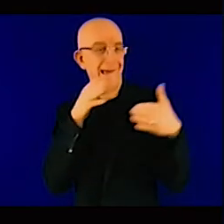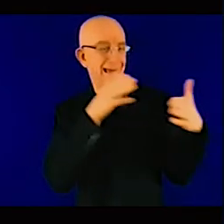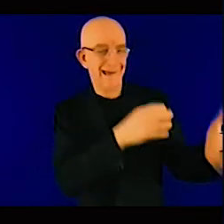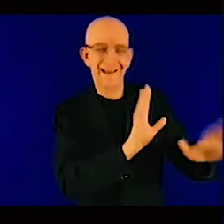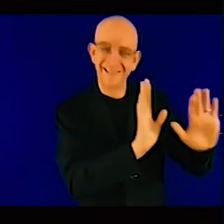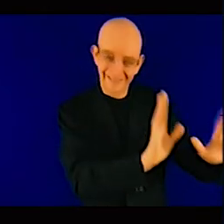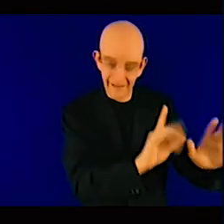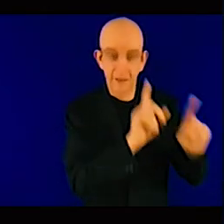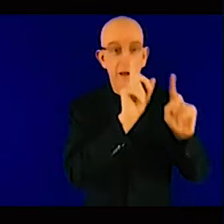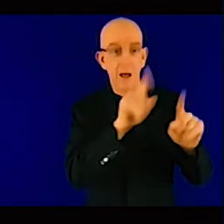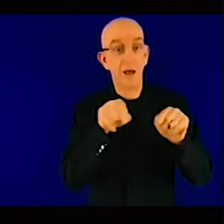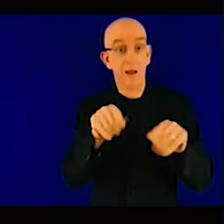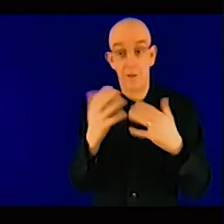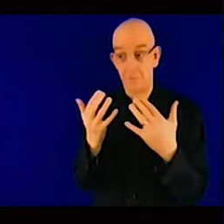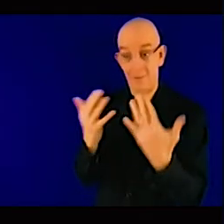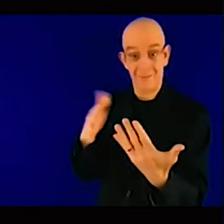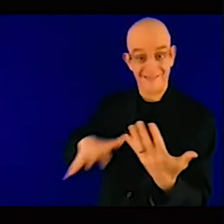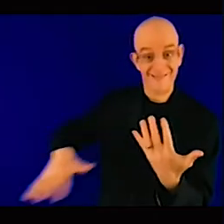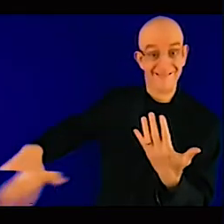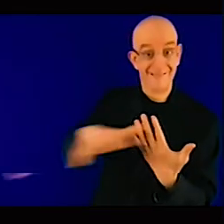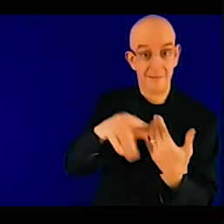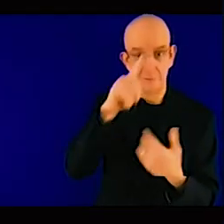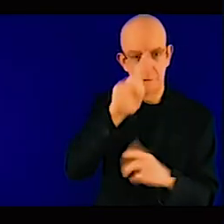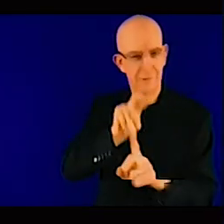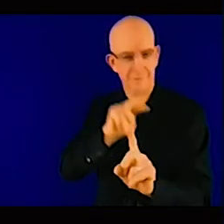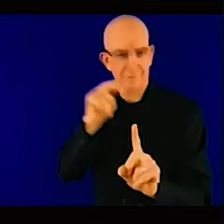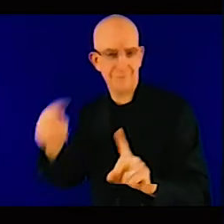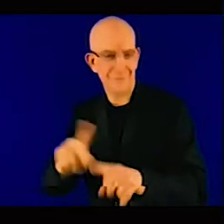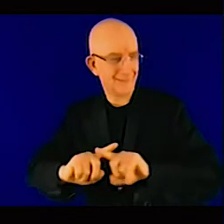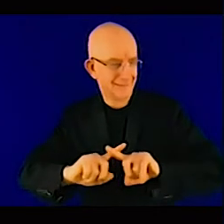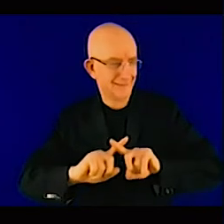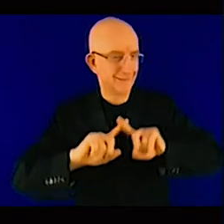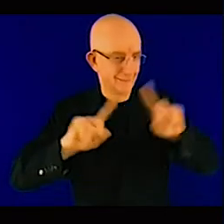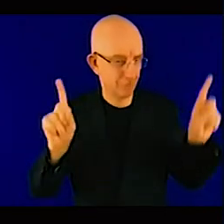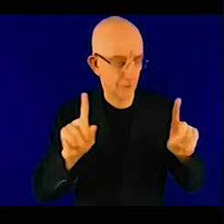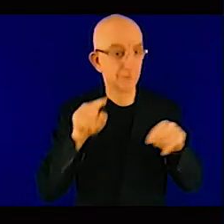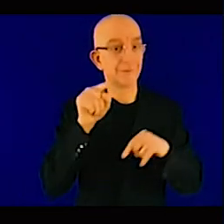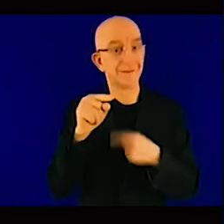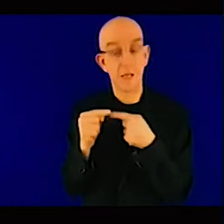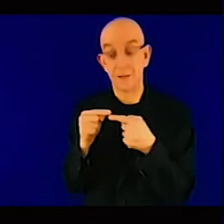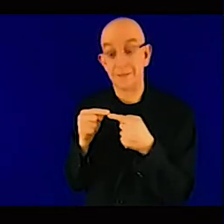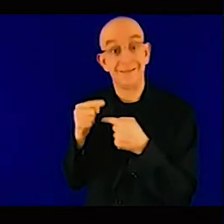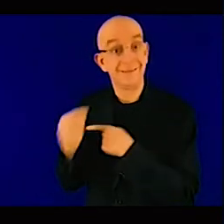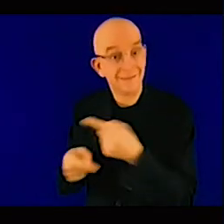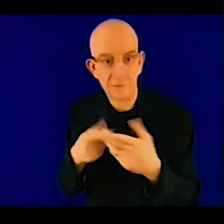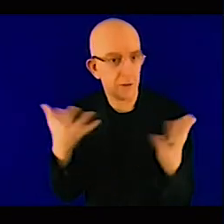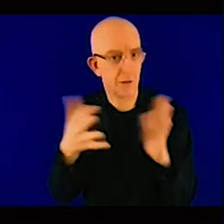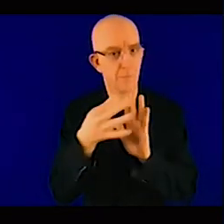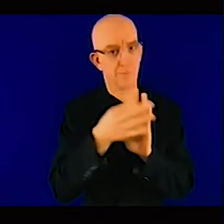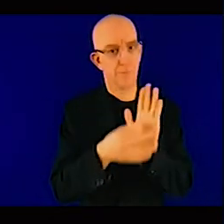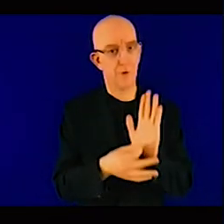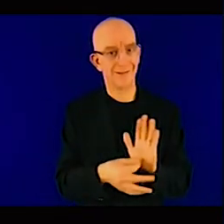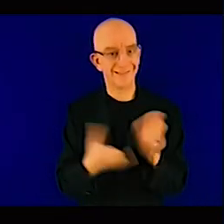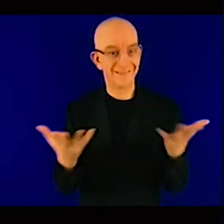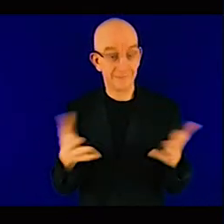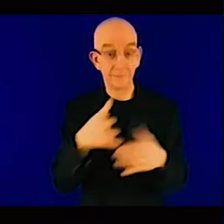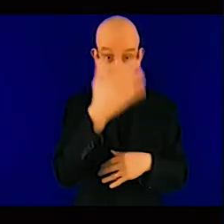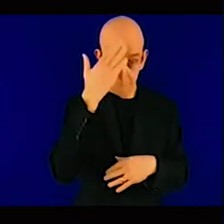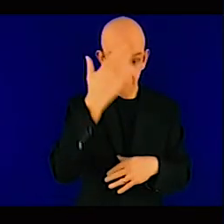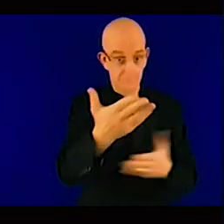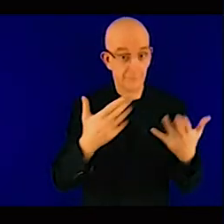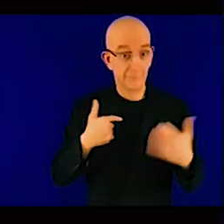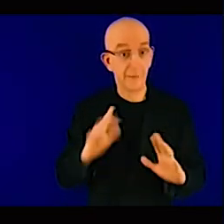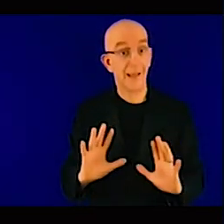in a environment certainly from an Africa perspective whereby ultimately governments change people